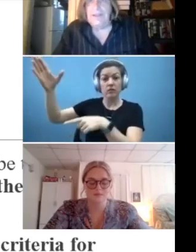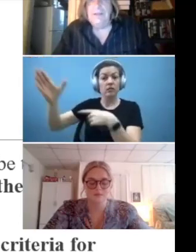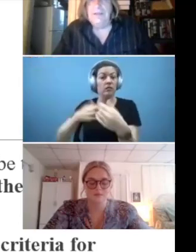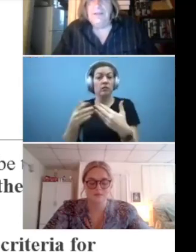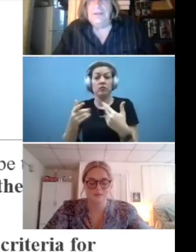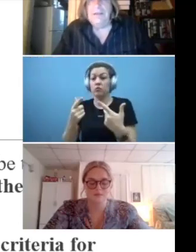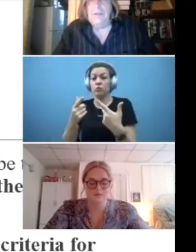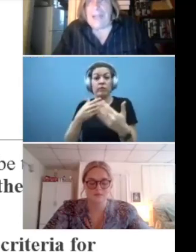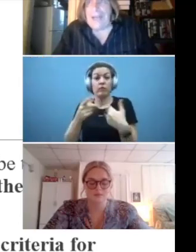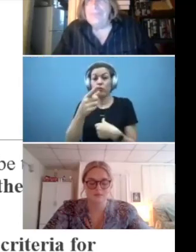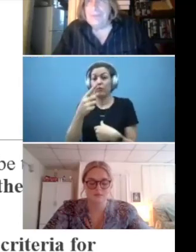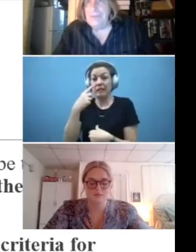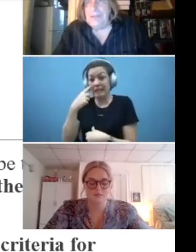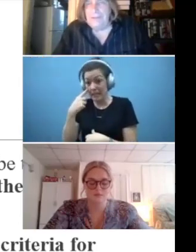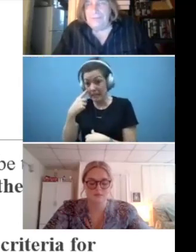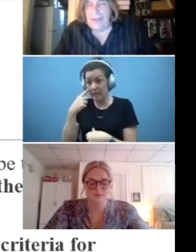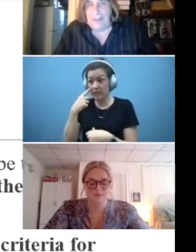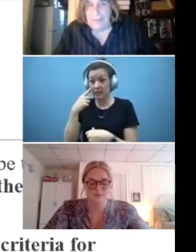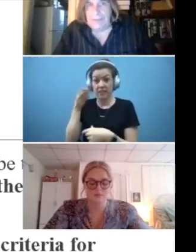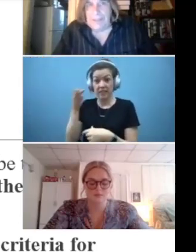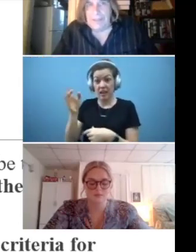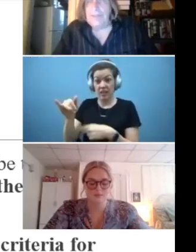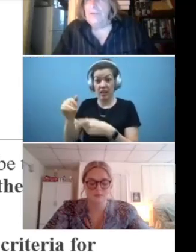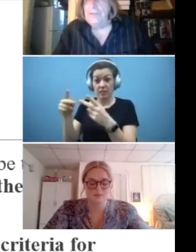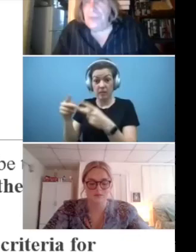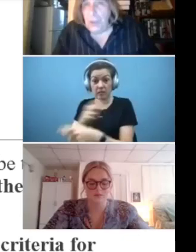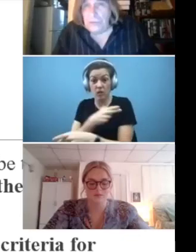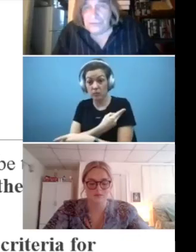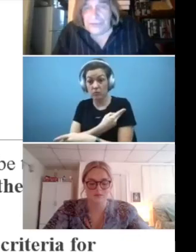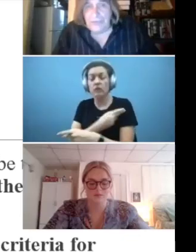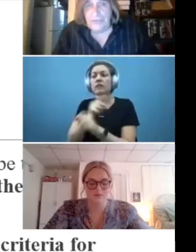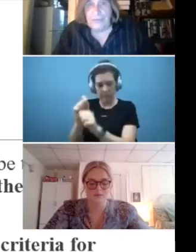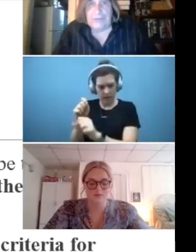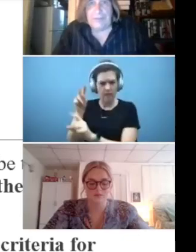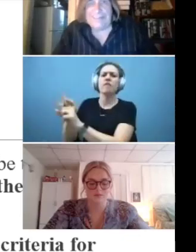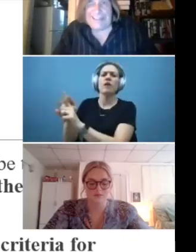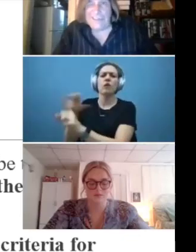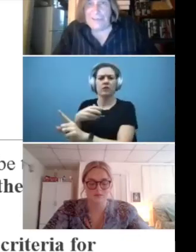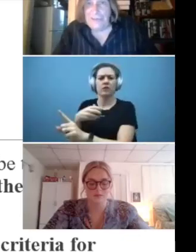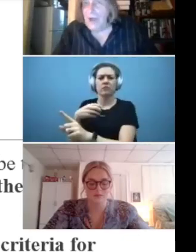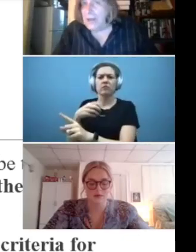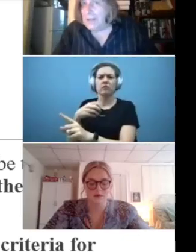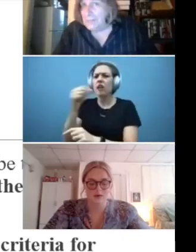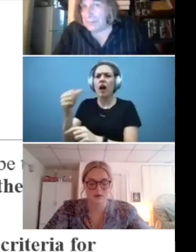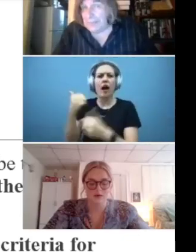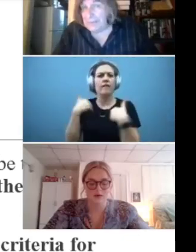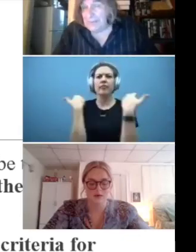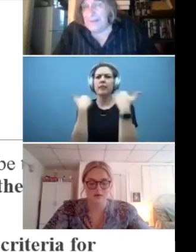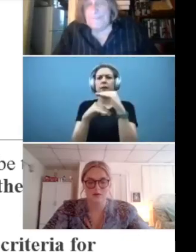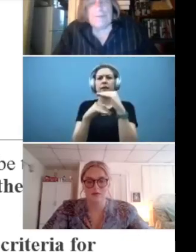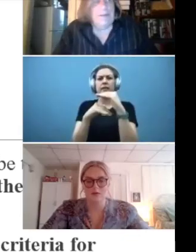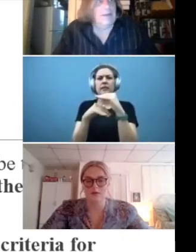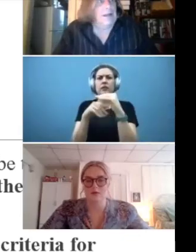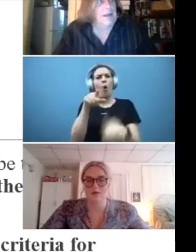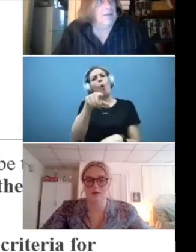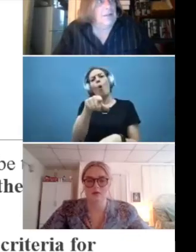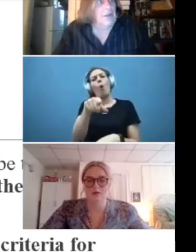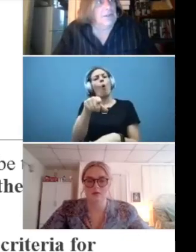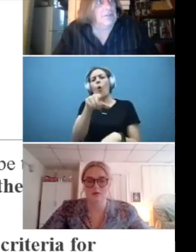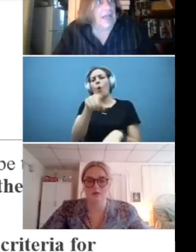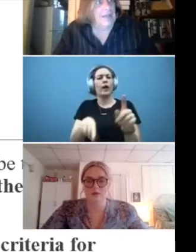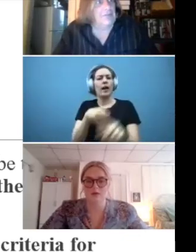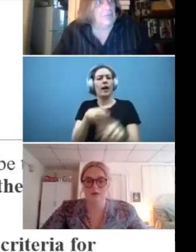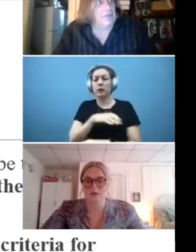facility, you absolutely can file a complaint. There is no statute of limitations on a complaint. Uh,